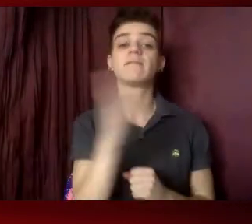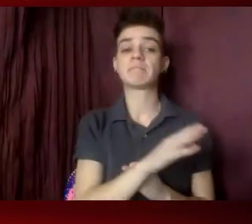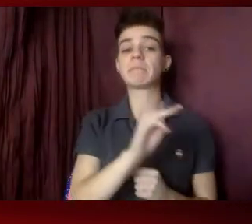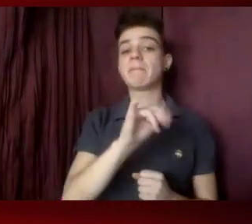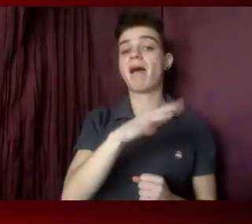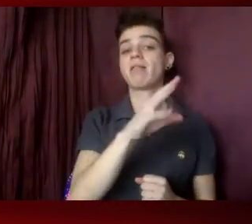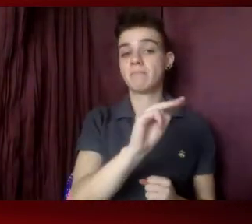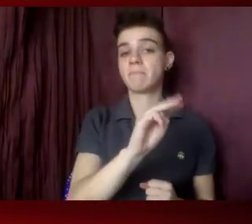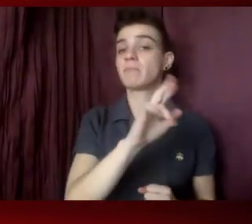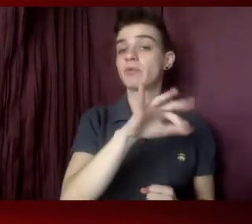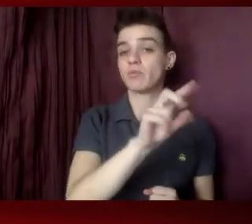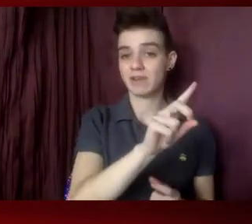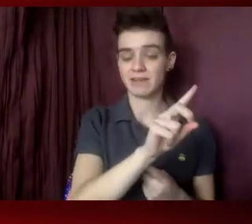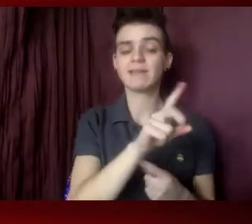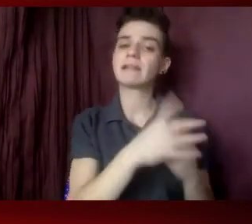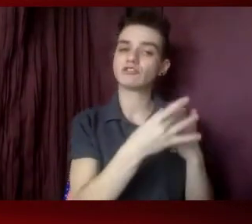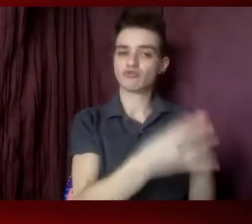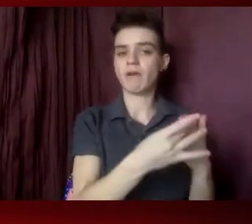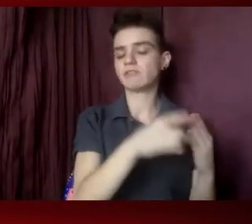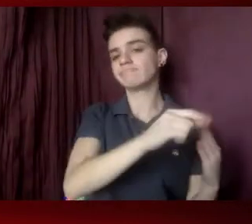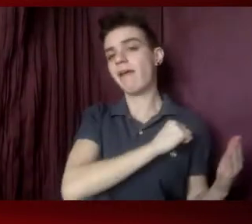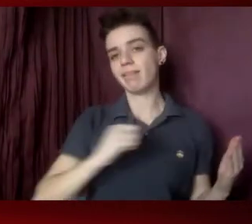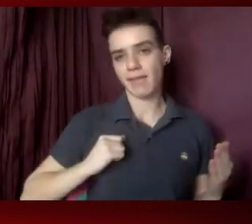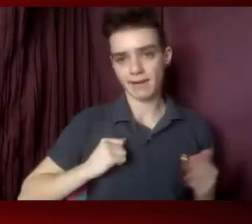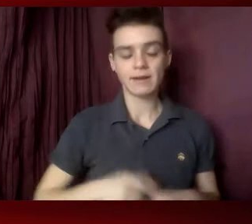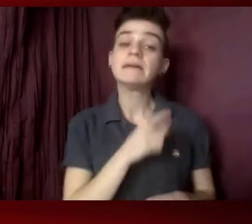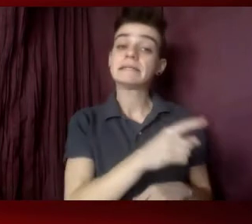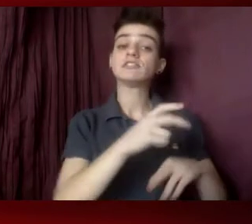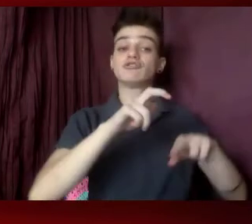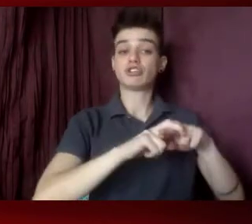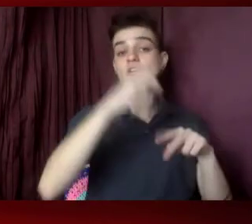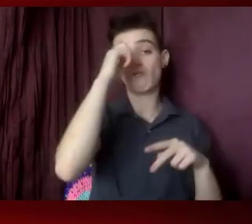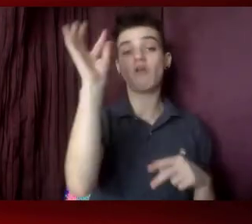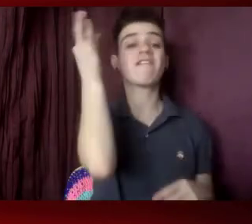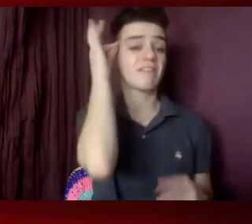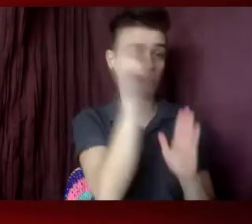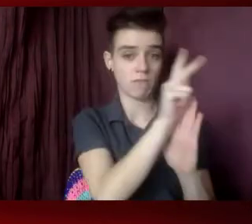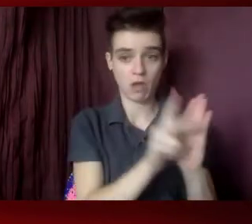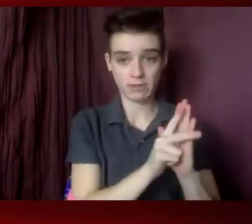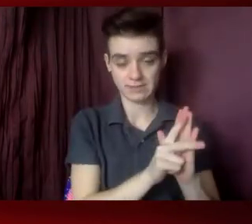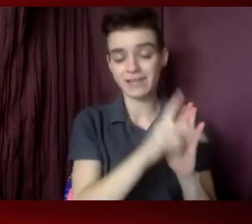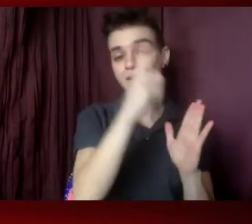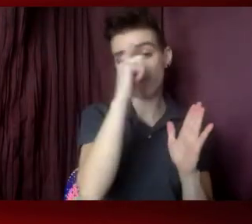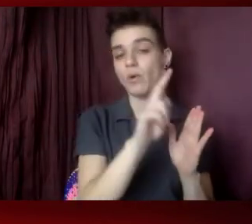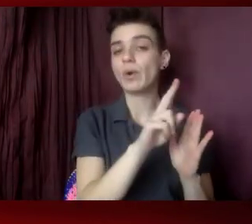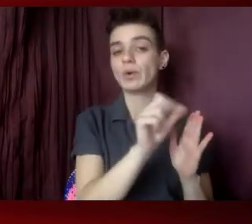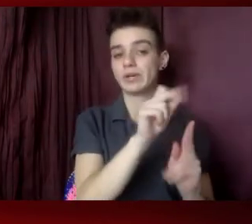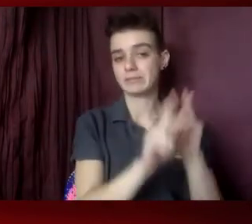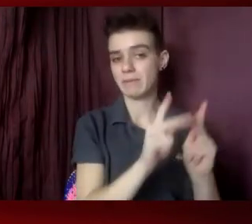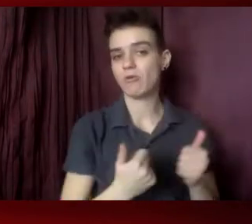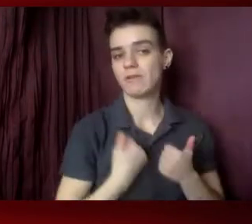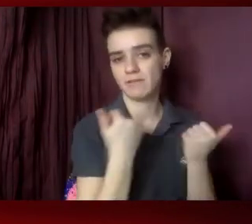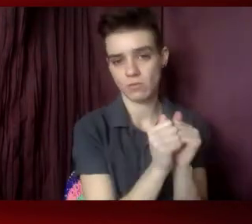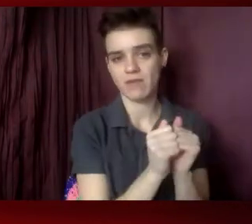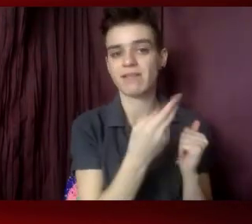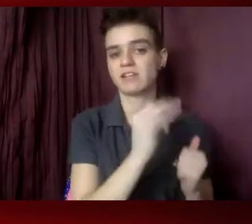at Thrive SS in Atlanta. And he's the chair for federal policy for the U.S. People Living with HIV